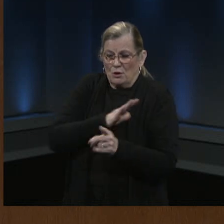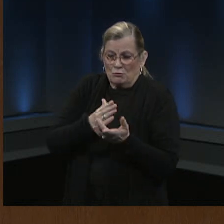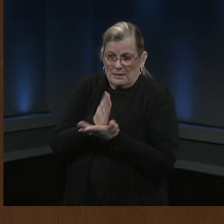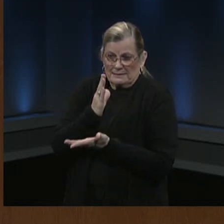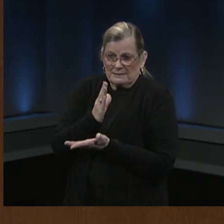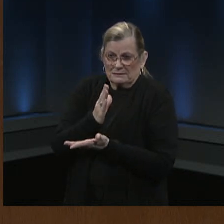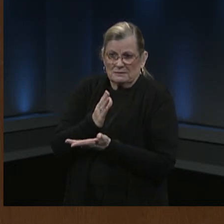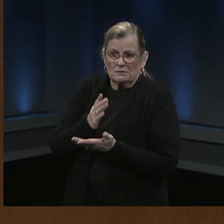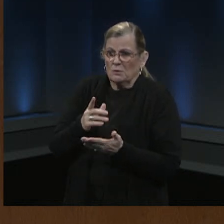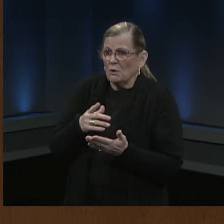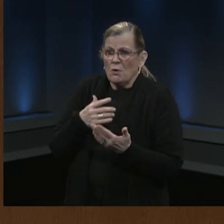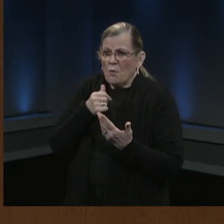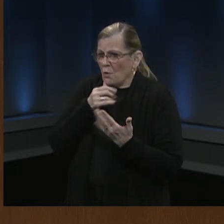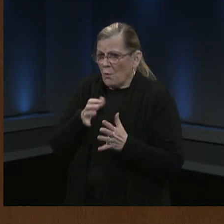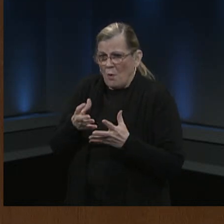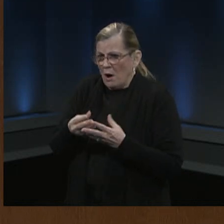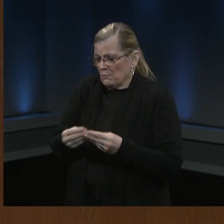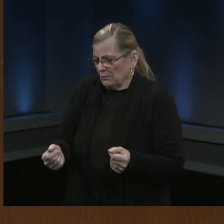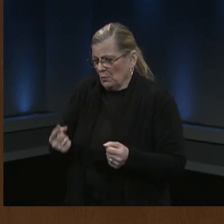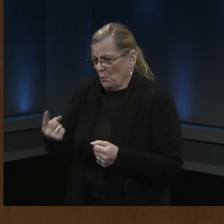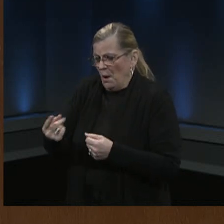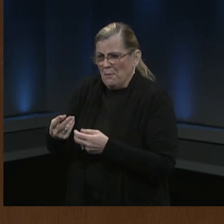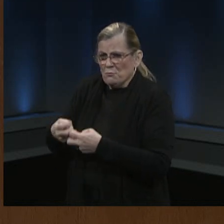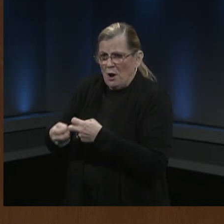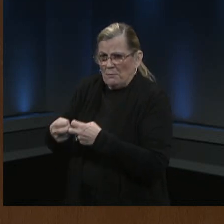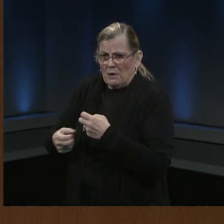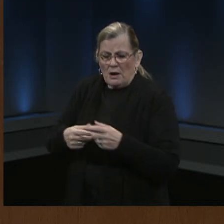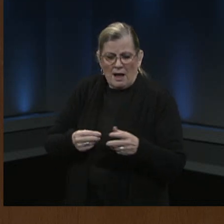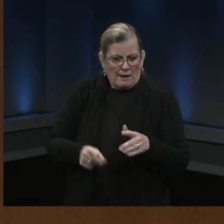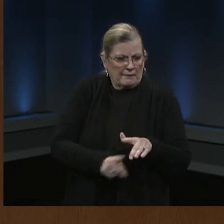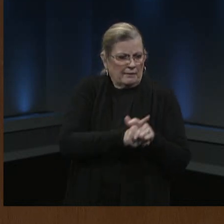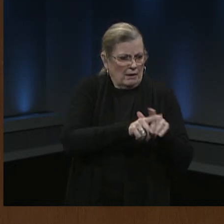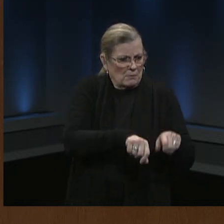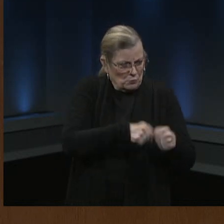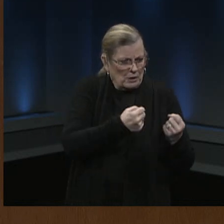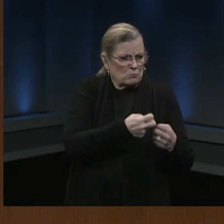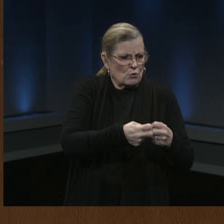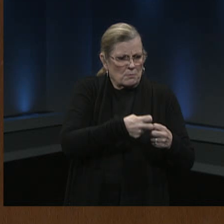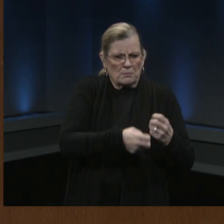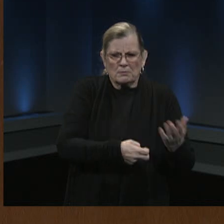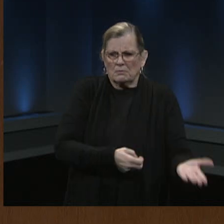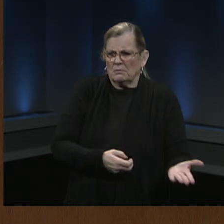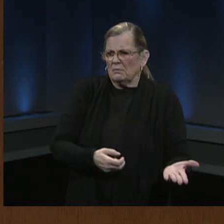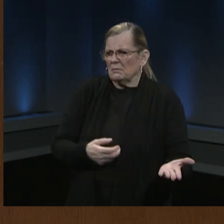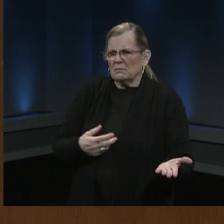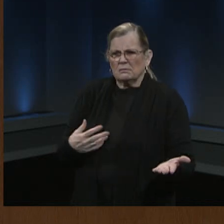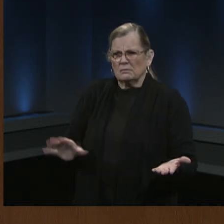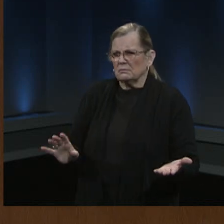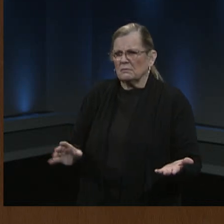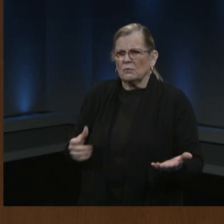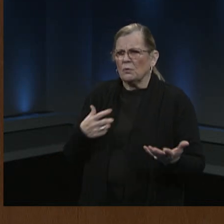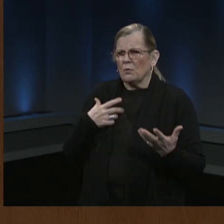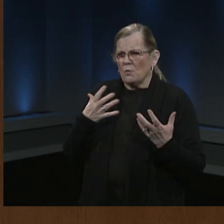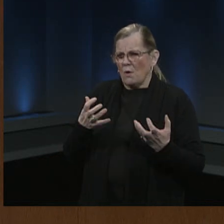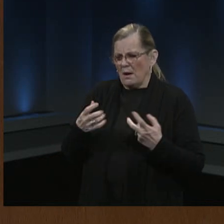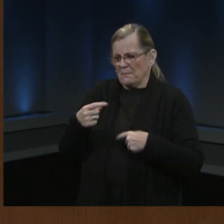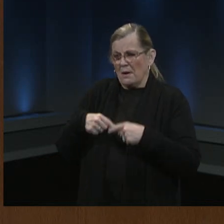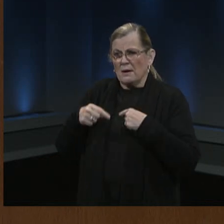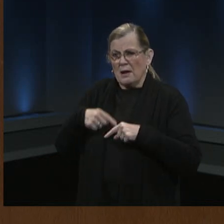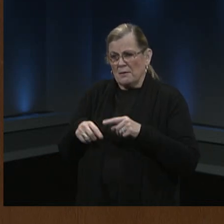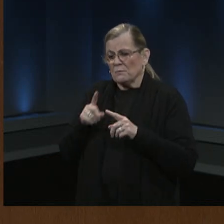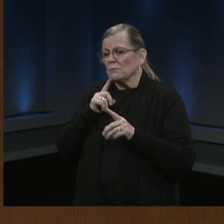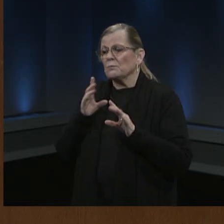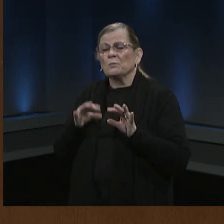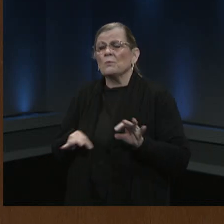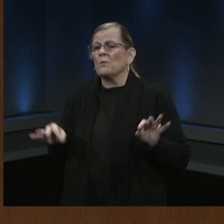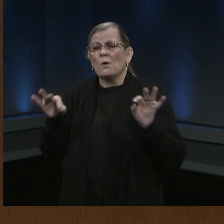violate or create another right and so one of the things that I would say is really important and it goes back to a point that Dr. Schwartz made the